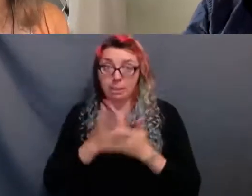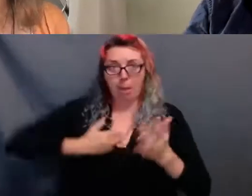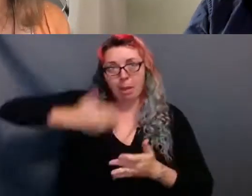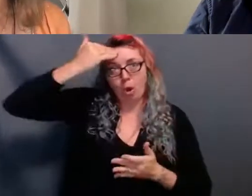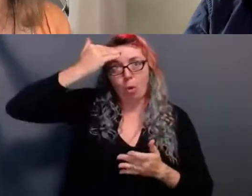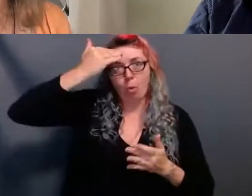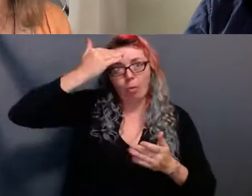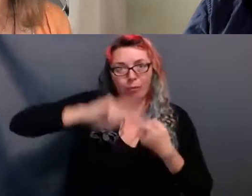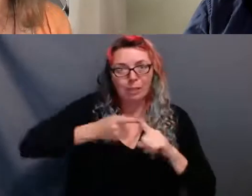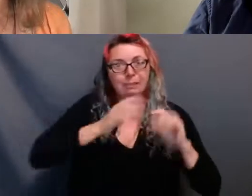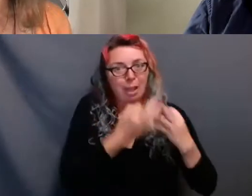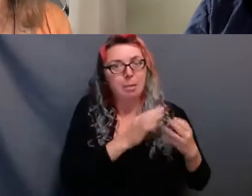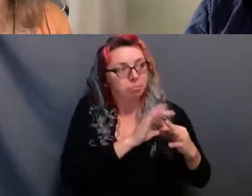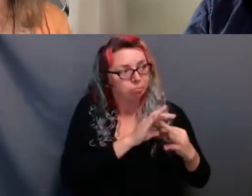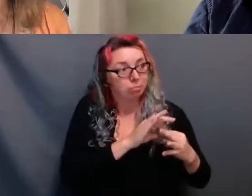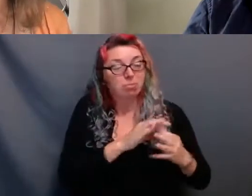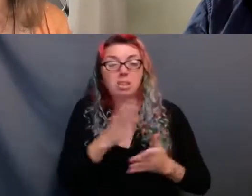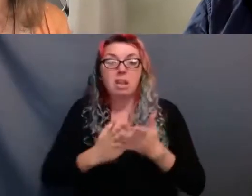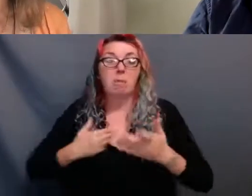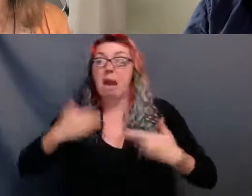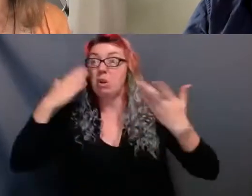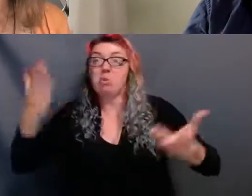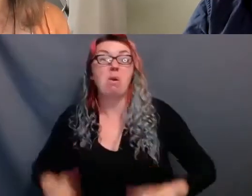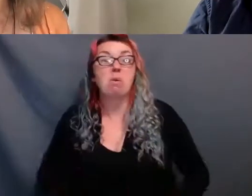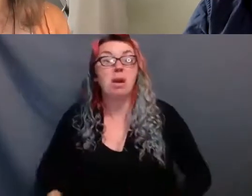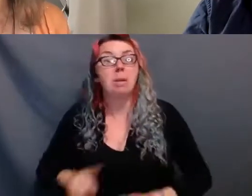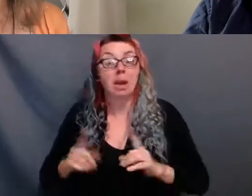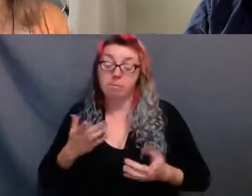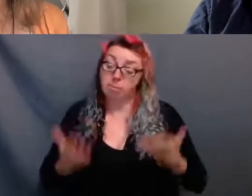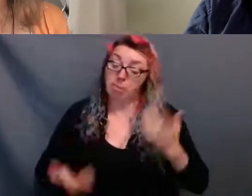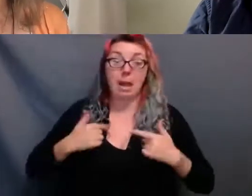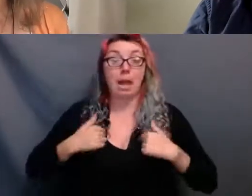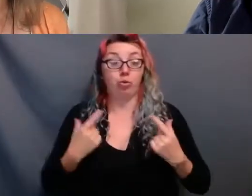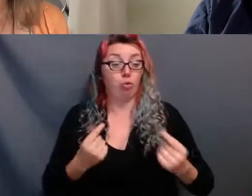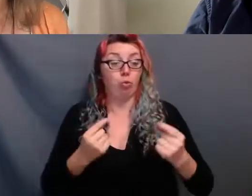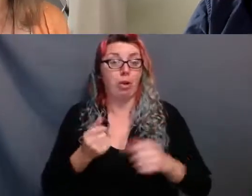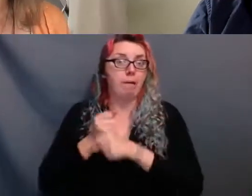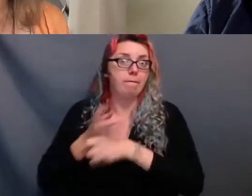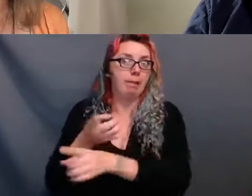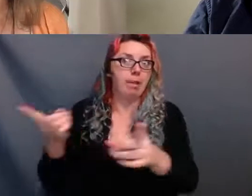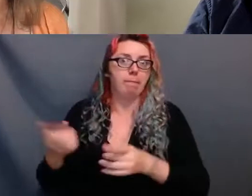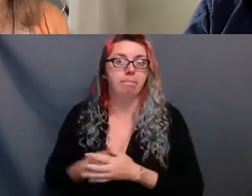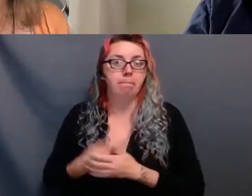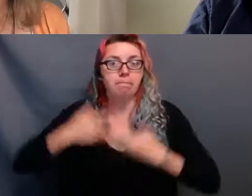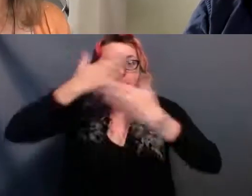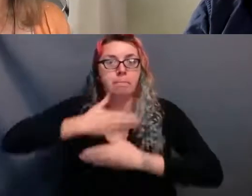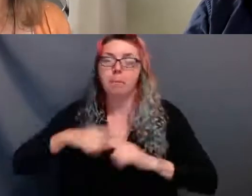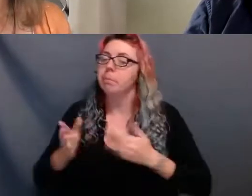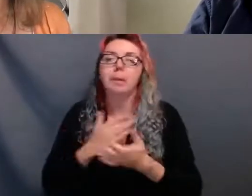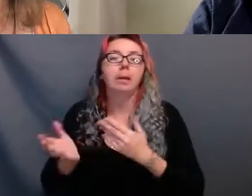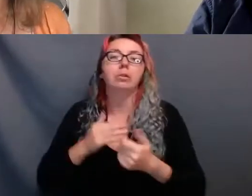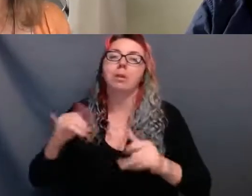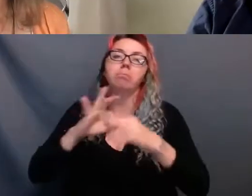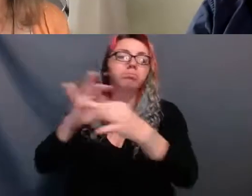effect upon without even knowing it. That they may be blessed too. And to carry and to be carried in our